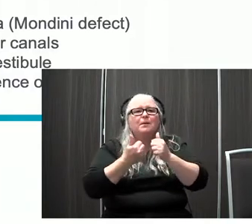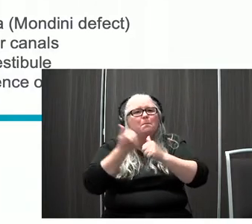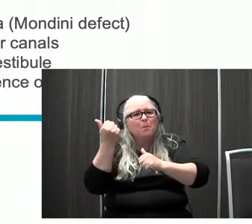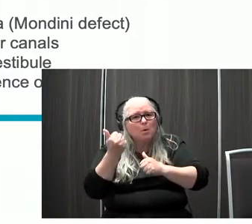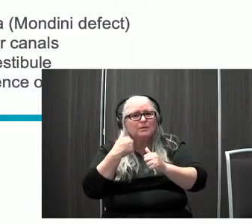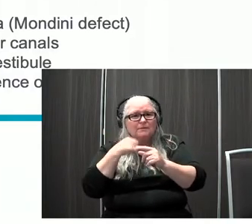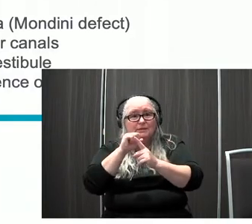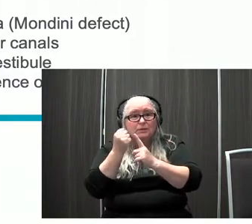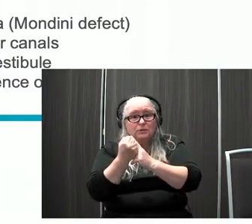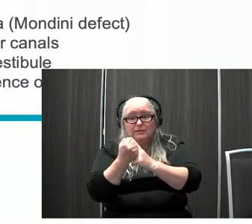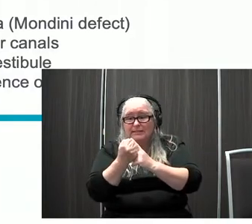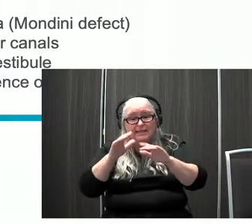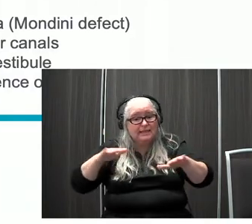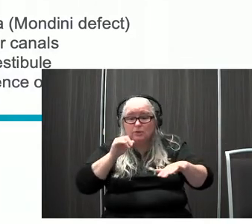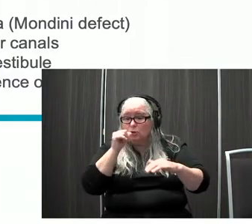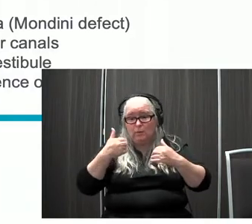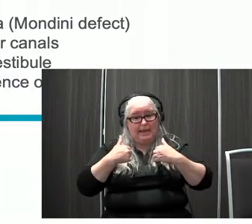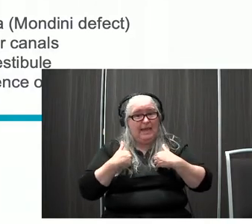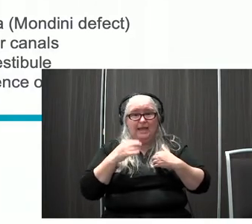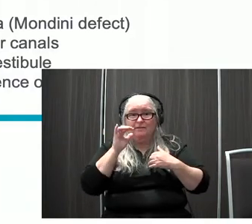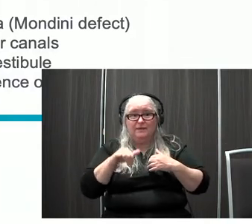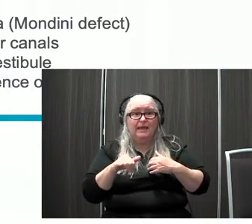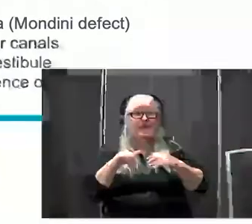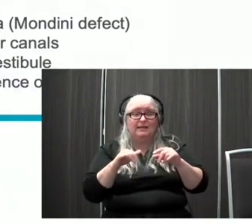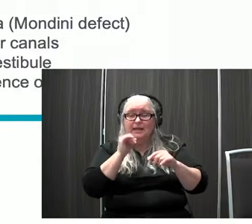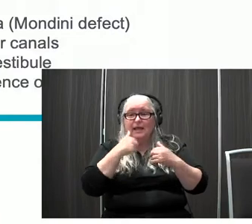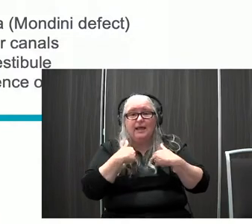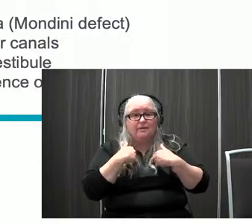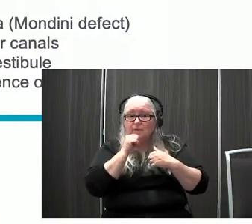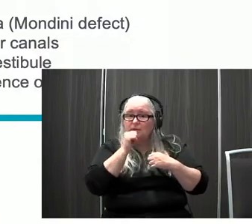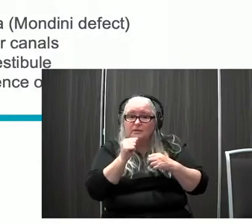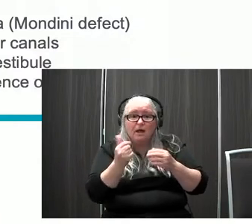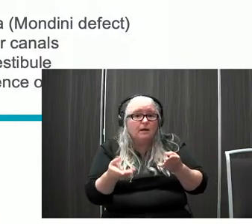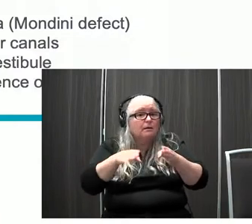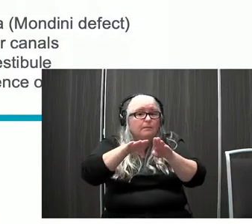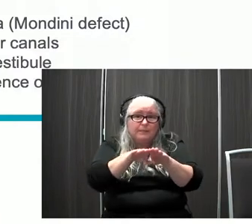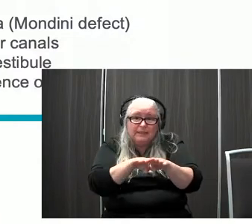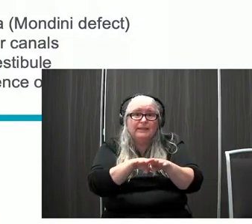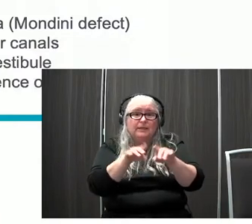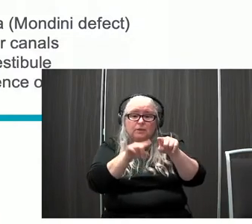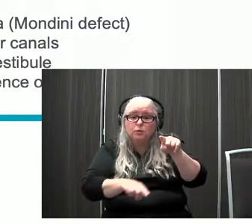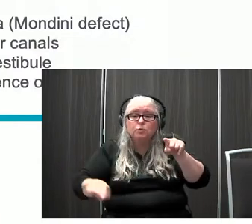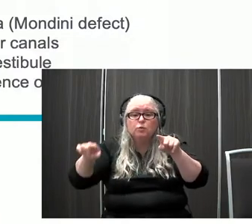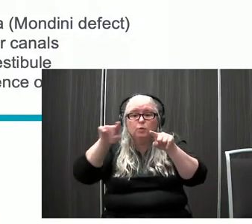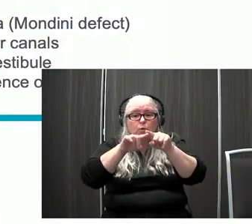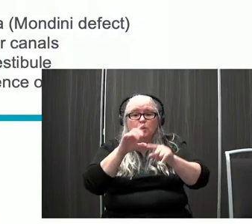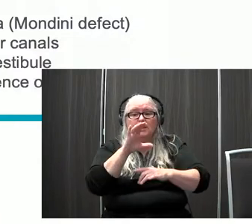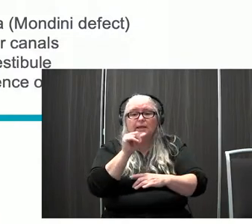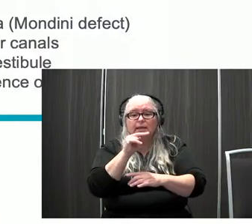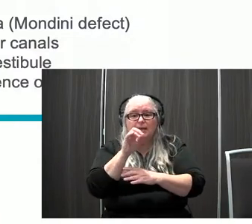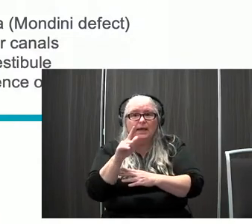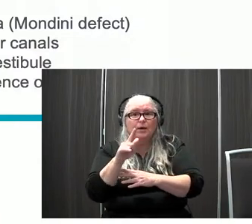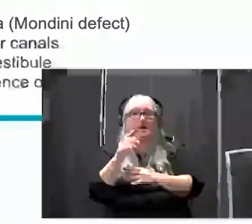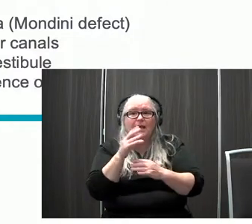most of the kids don't even have semicircular canals or have incomplete semicircular canals. They also have dysplasia of the vestibule.